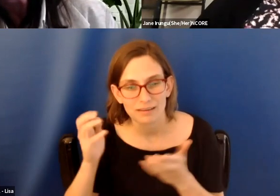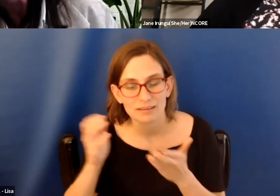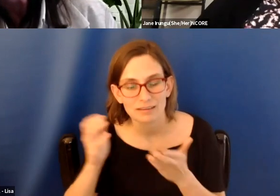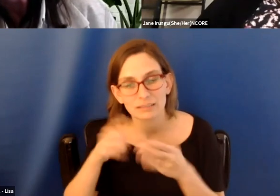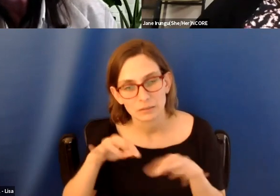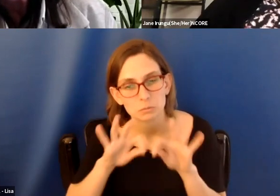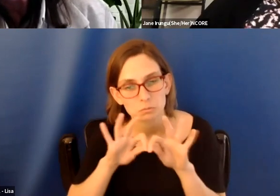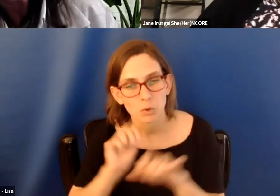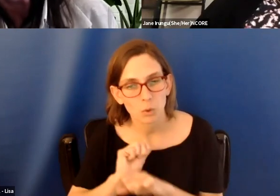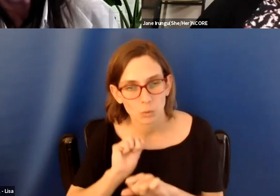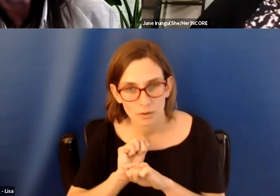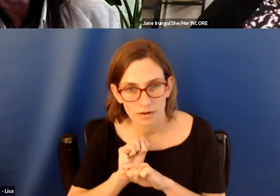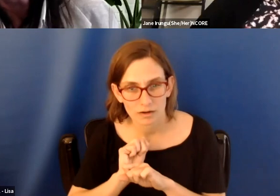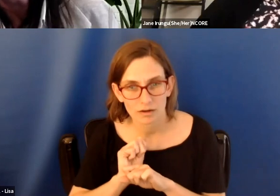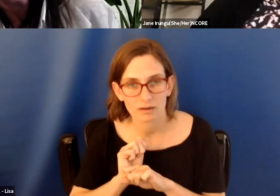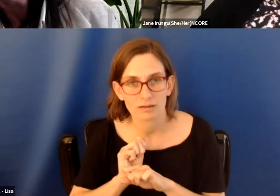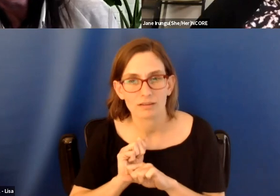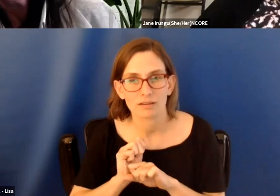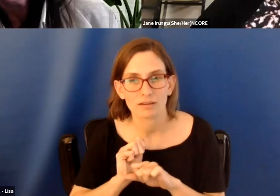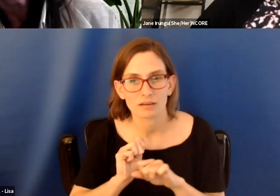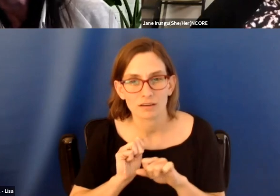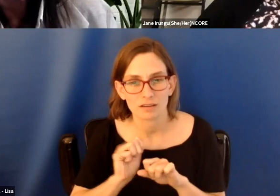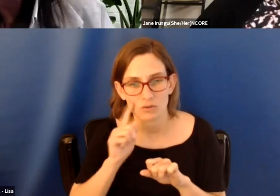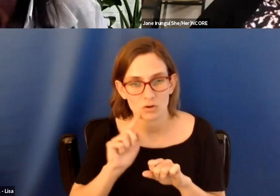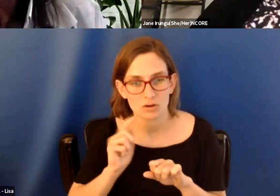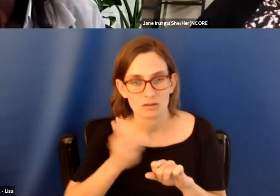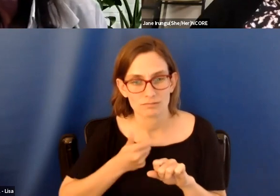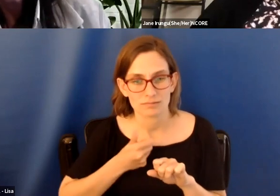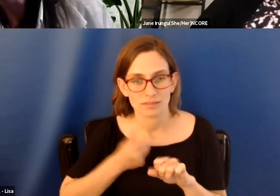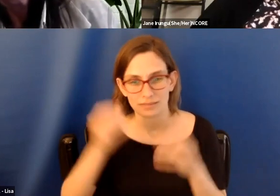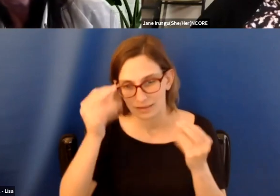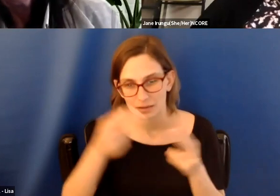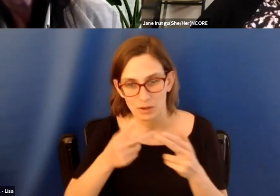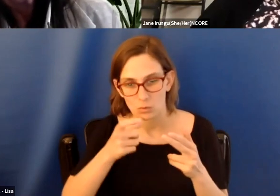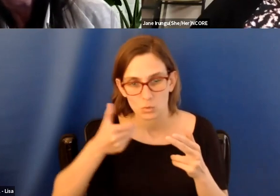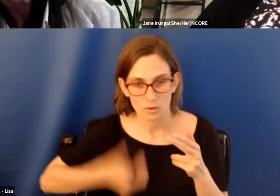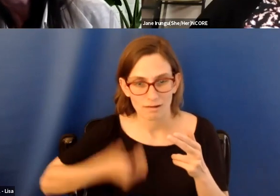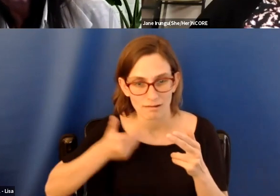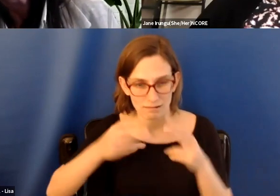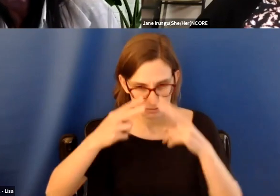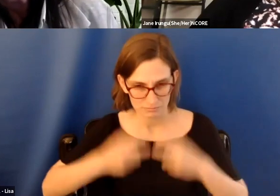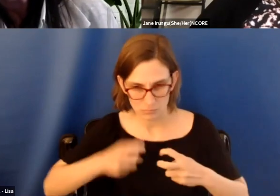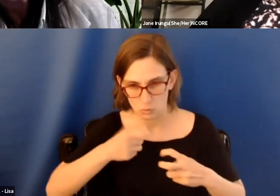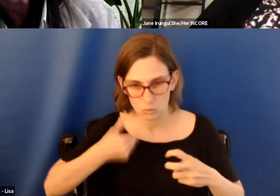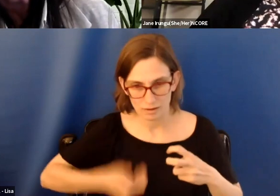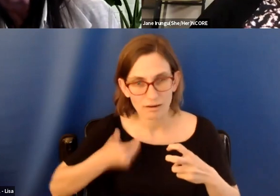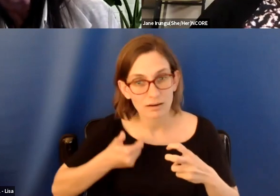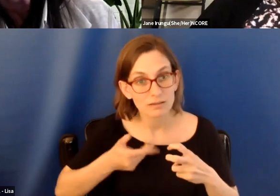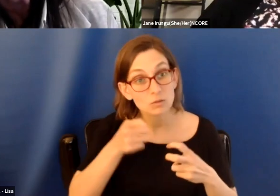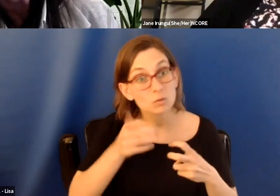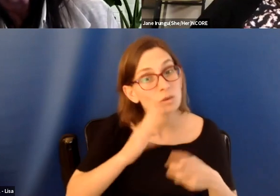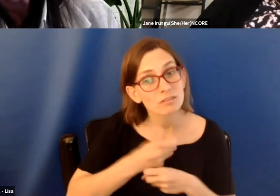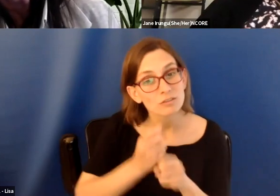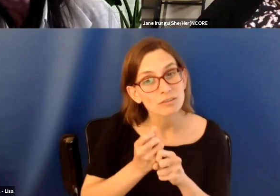such important work for us to think about who we are and deconstructing who we are. So are you going to create some